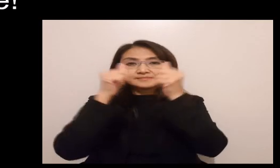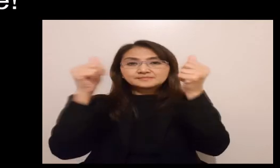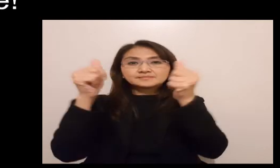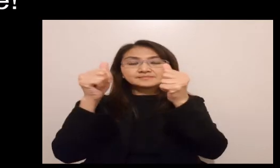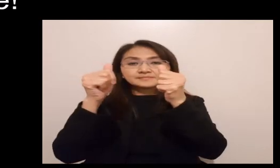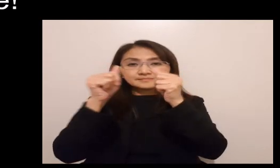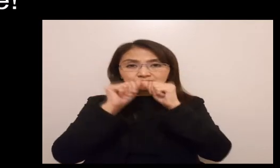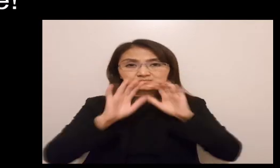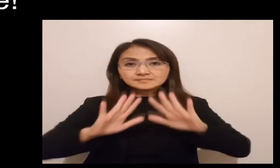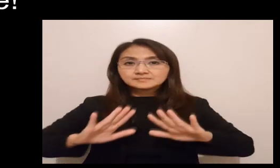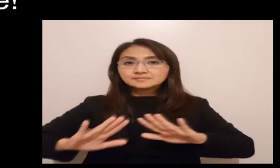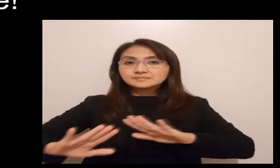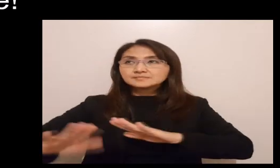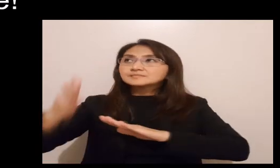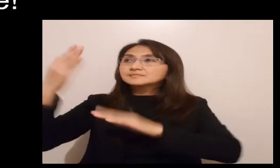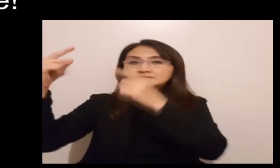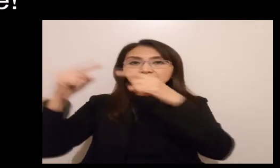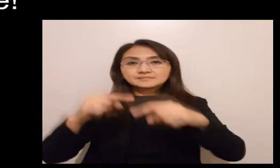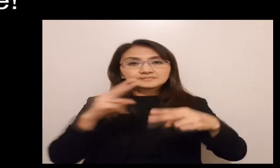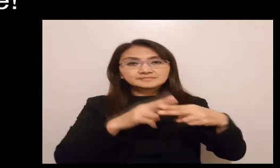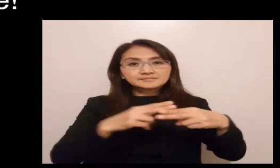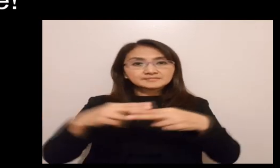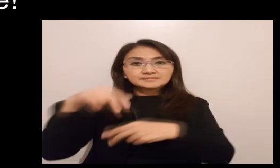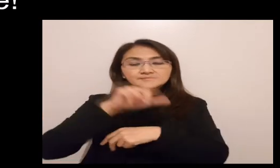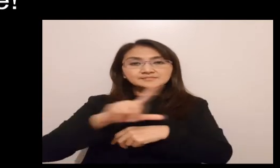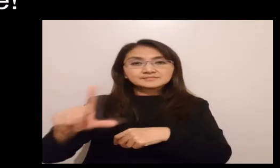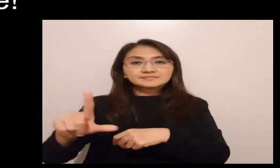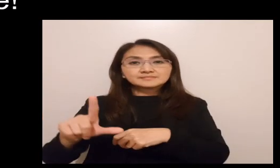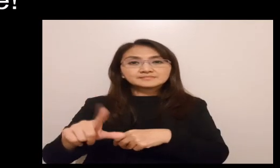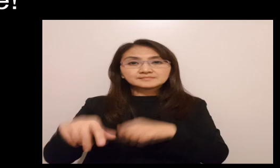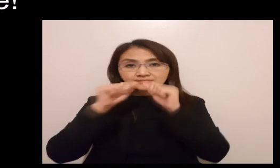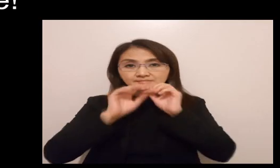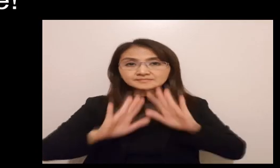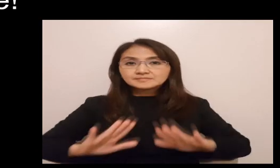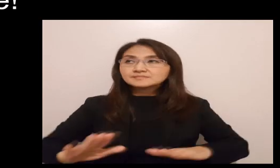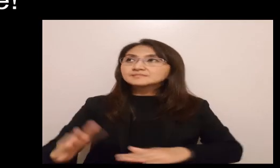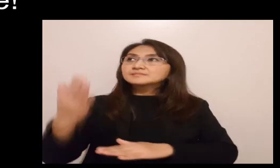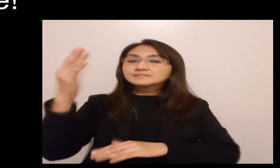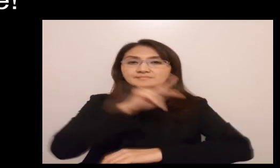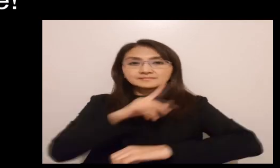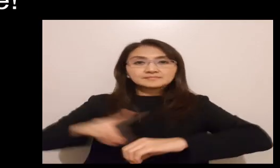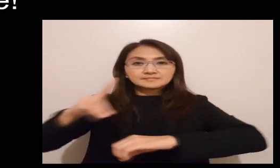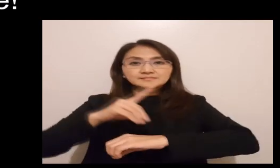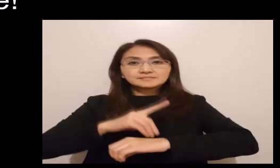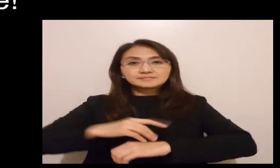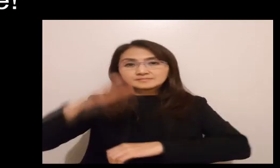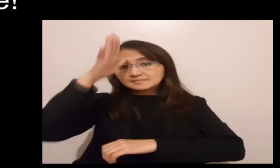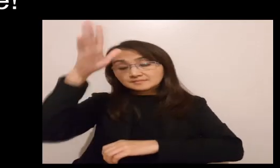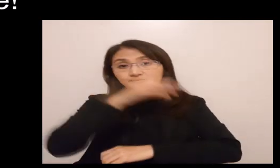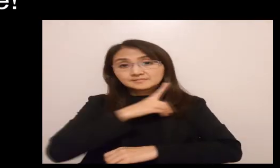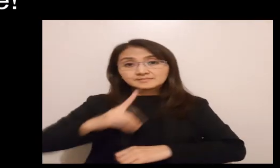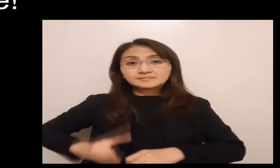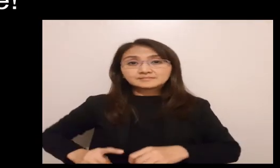Alleluia, Alleluia. Blessed is he who comes in the name of the Lord. Blessed is the kingdom of our